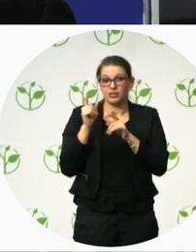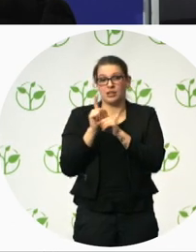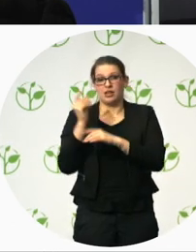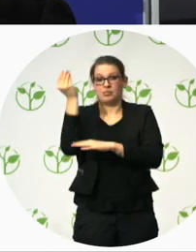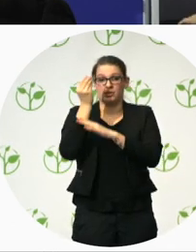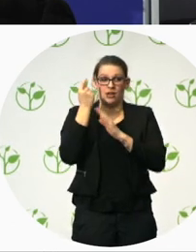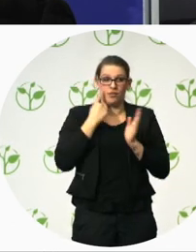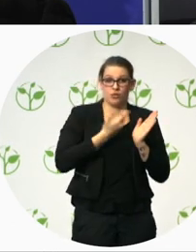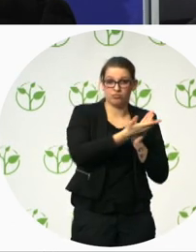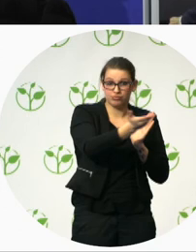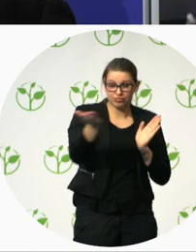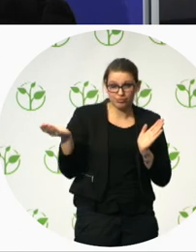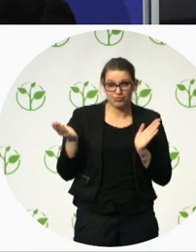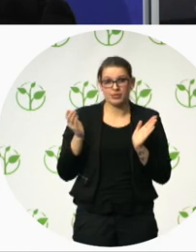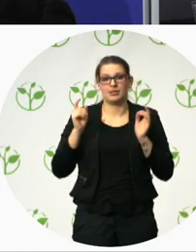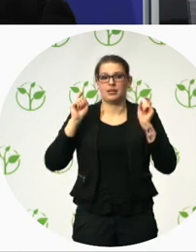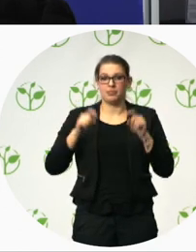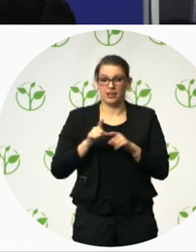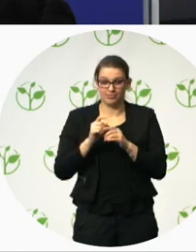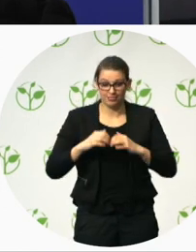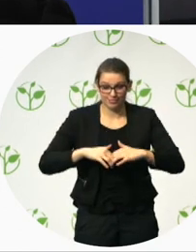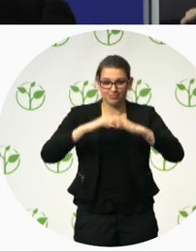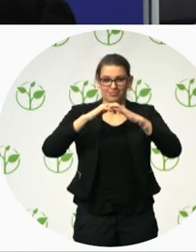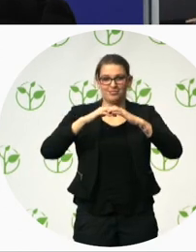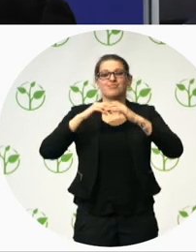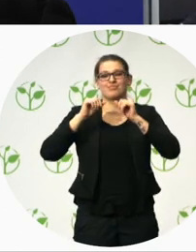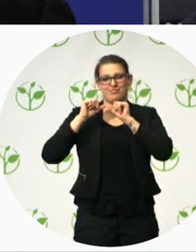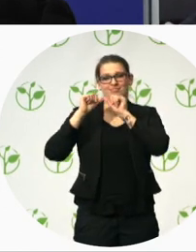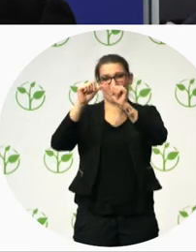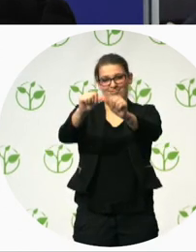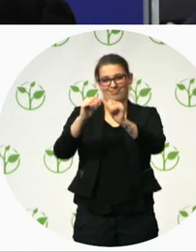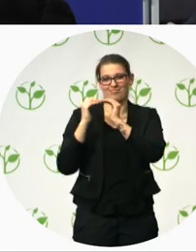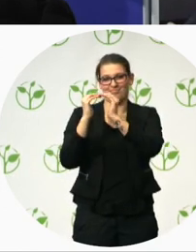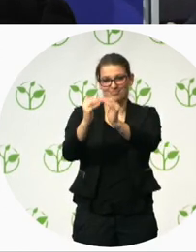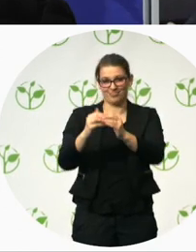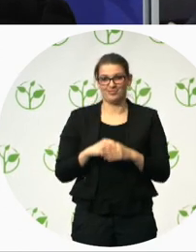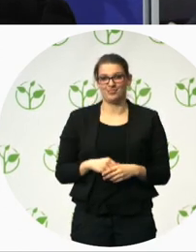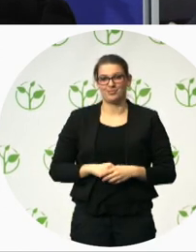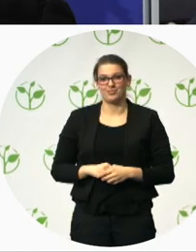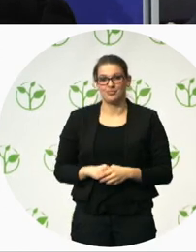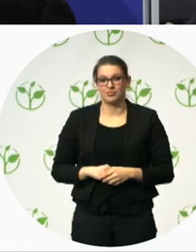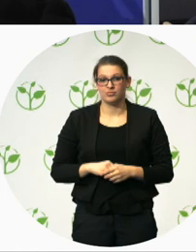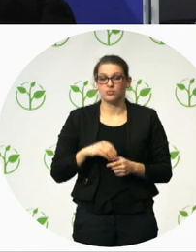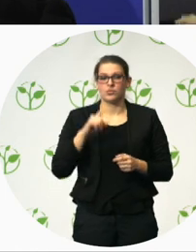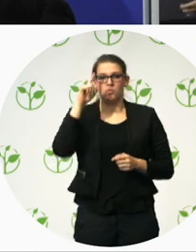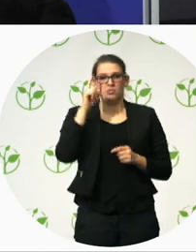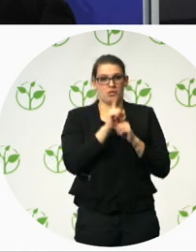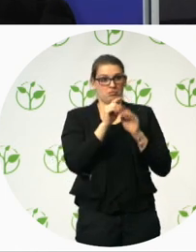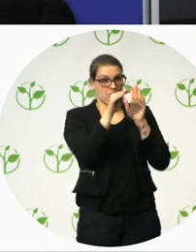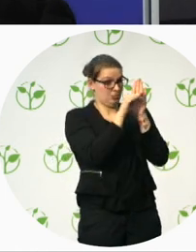more than the law requires. And then you can celebrate in the end. Thank you very much.